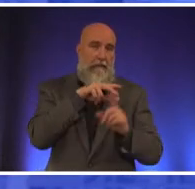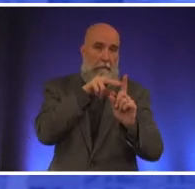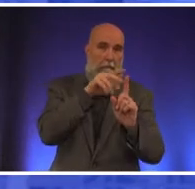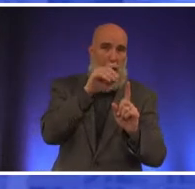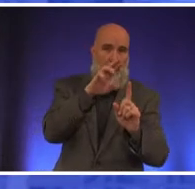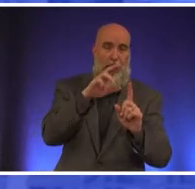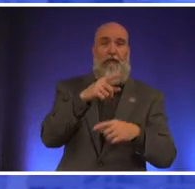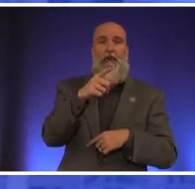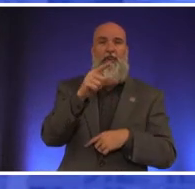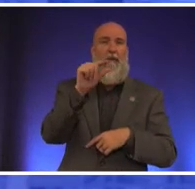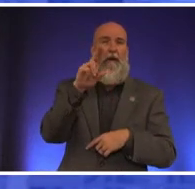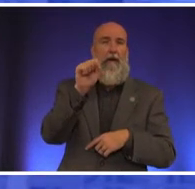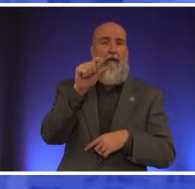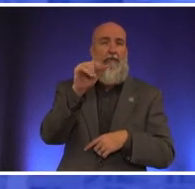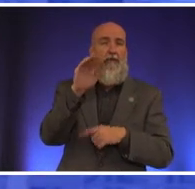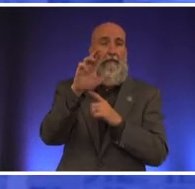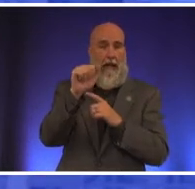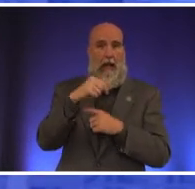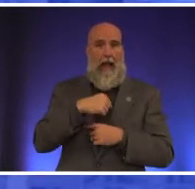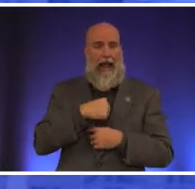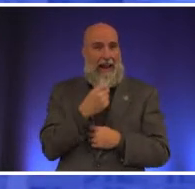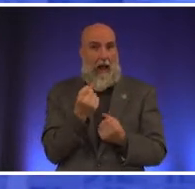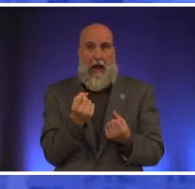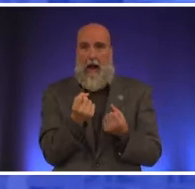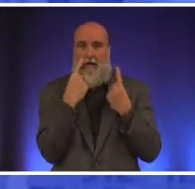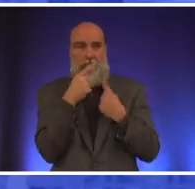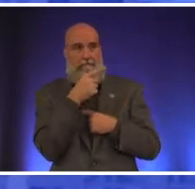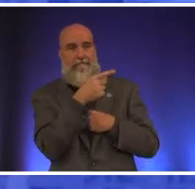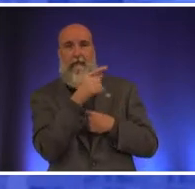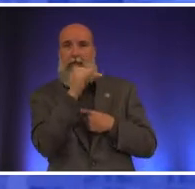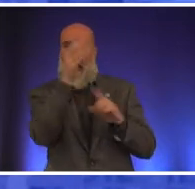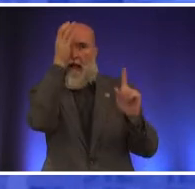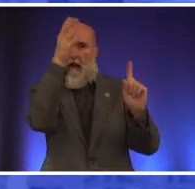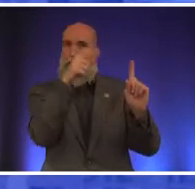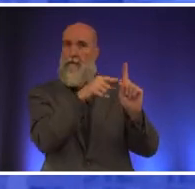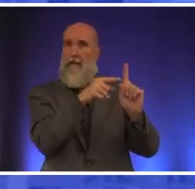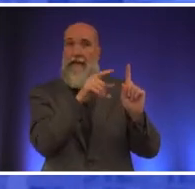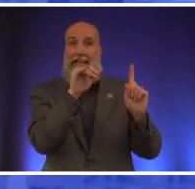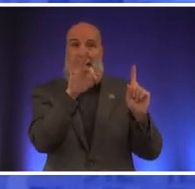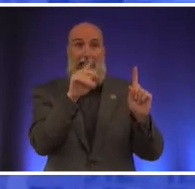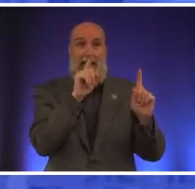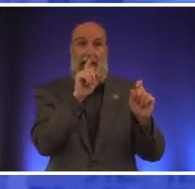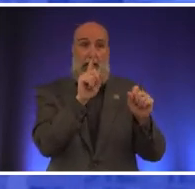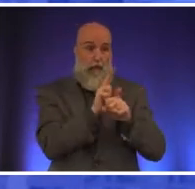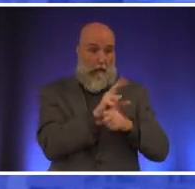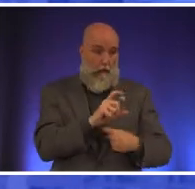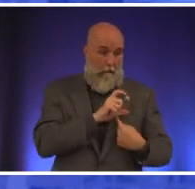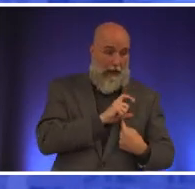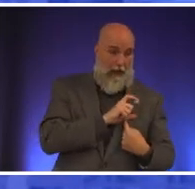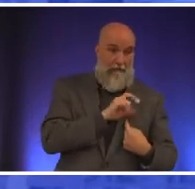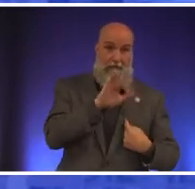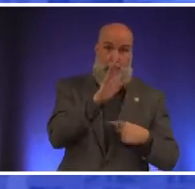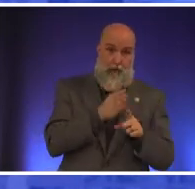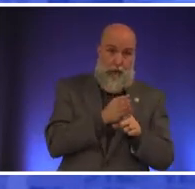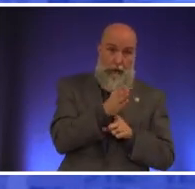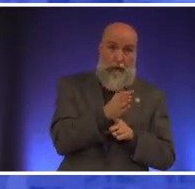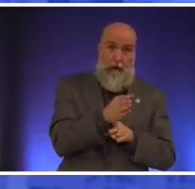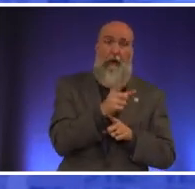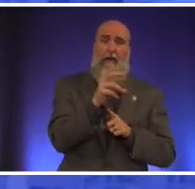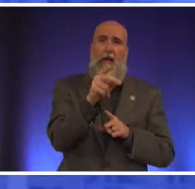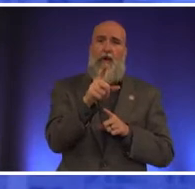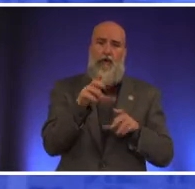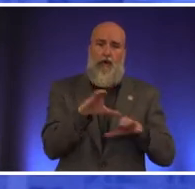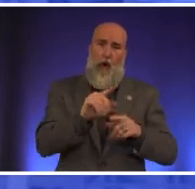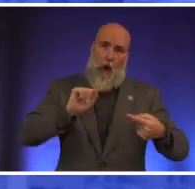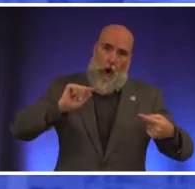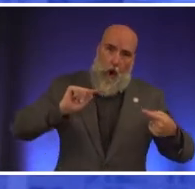and i unders and i understand that concept that if you wear the badge and this is your career you are doing harm